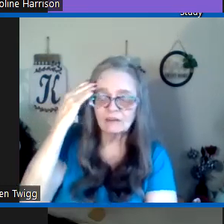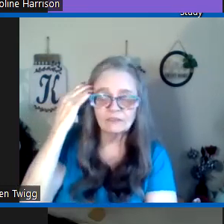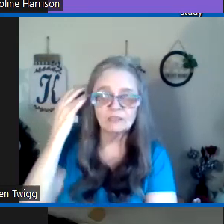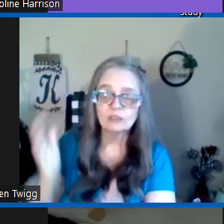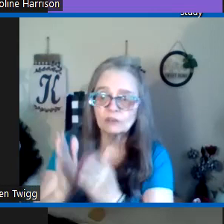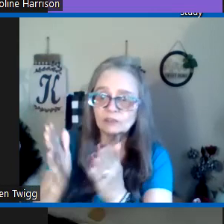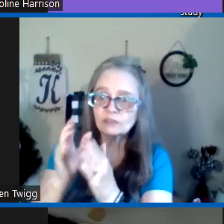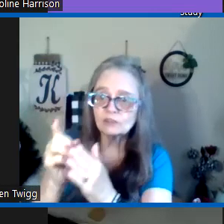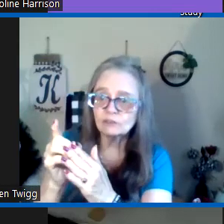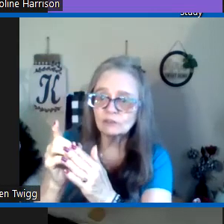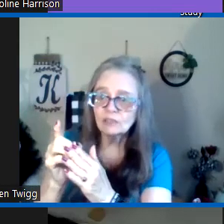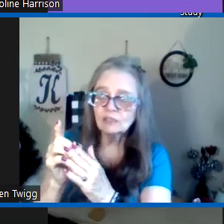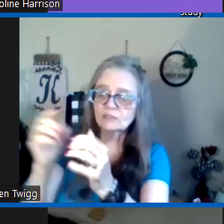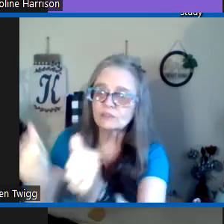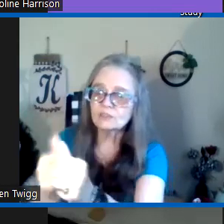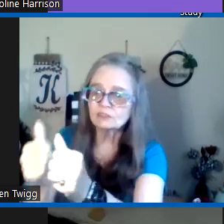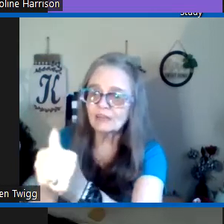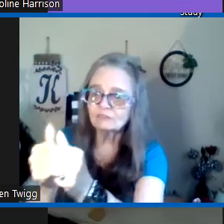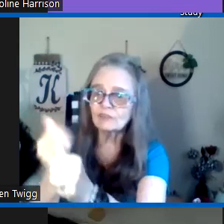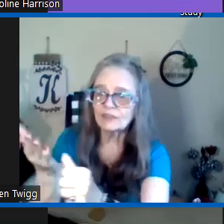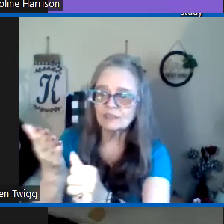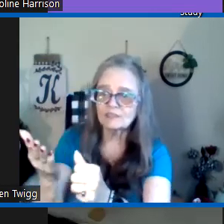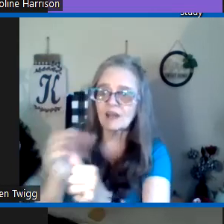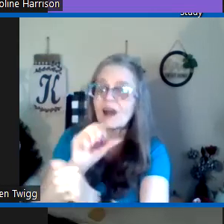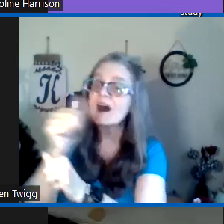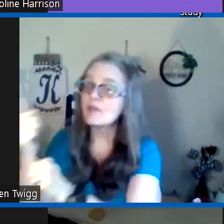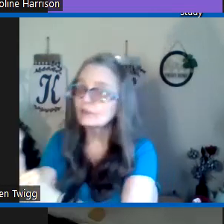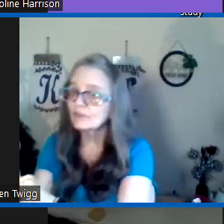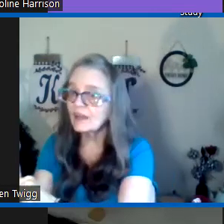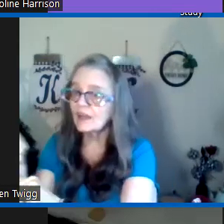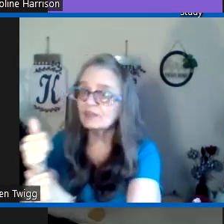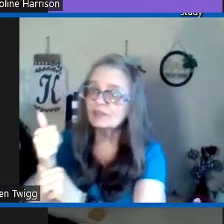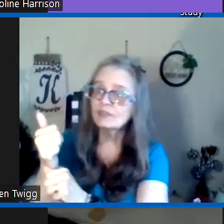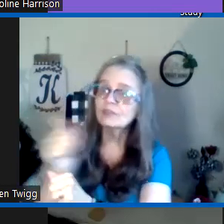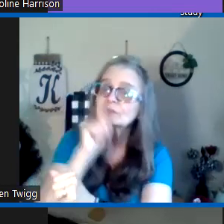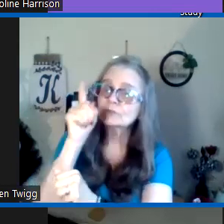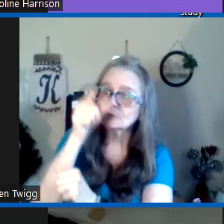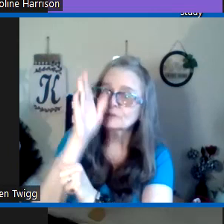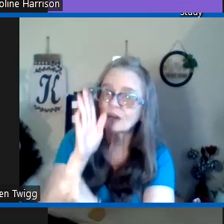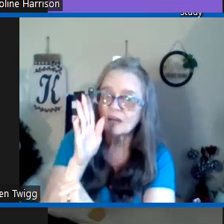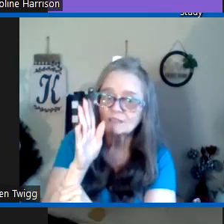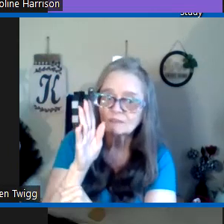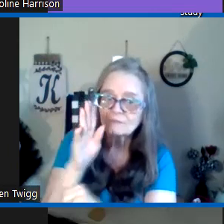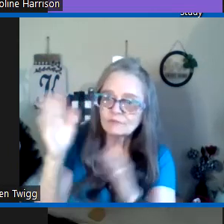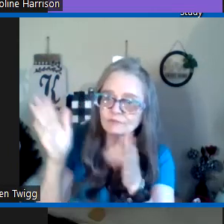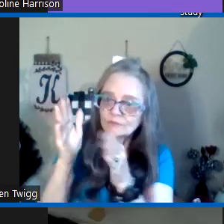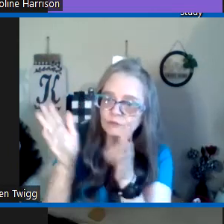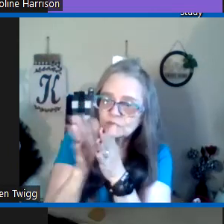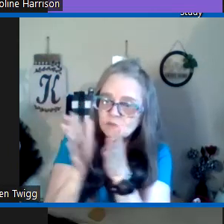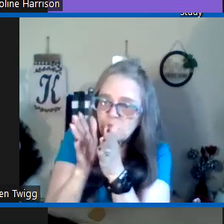known now if he encourages you to search after things other than the true god